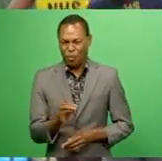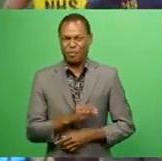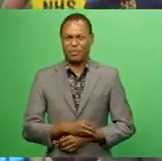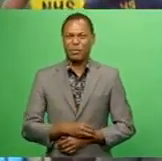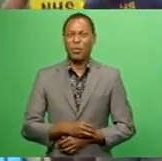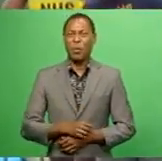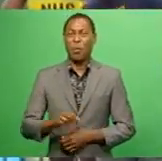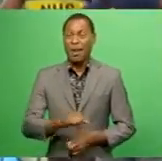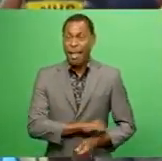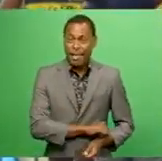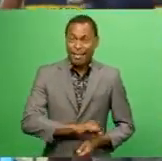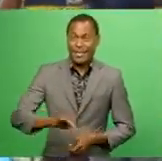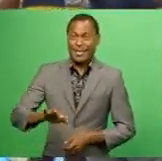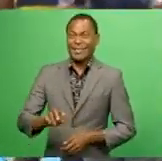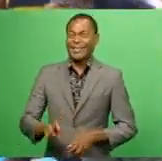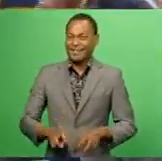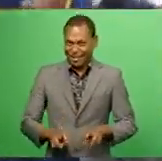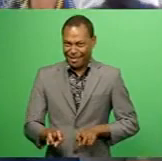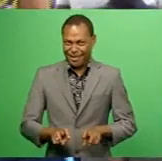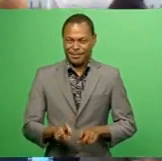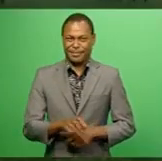discus event at the Fiji finals.